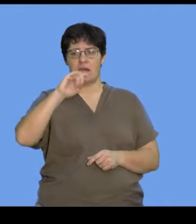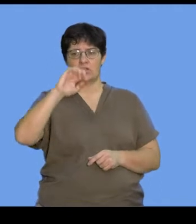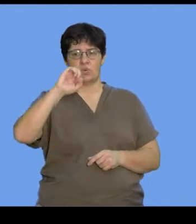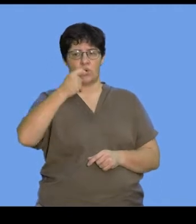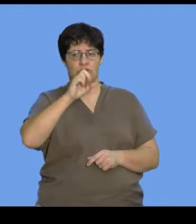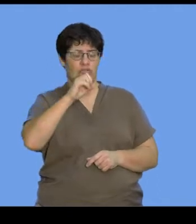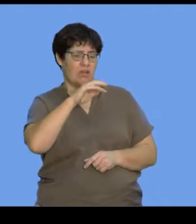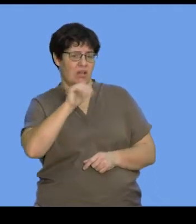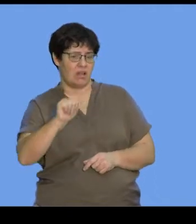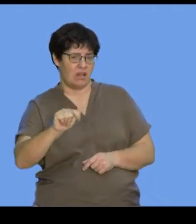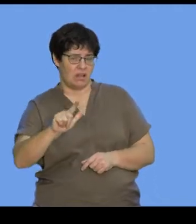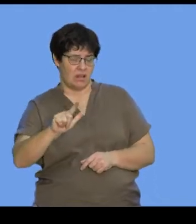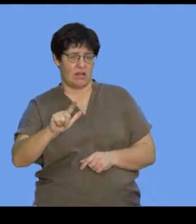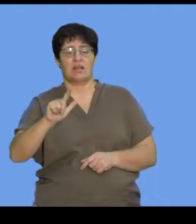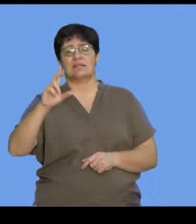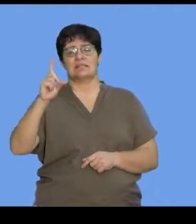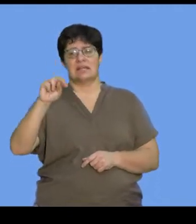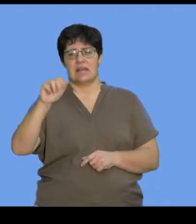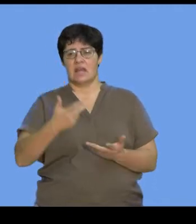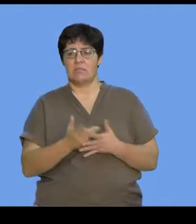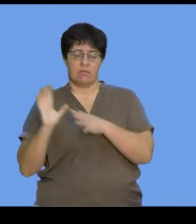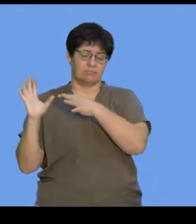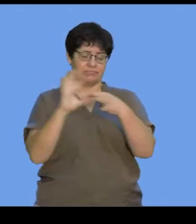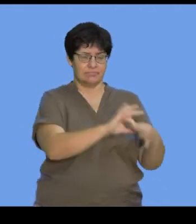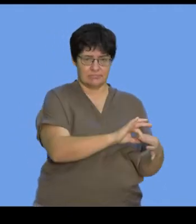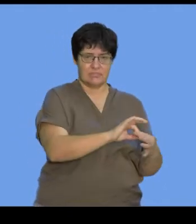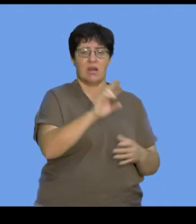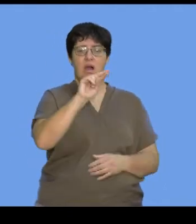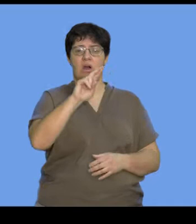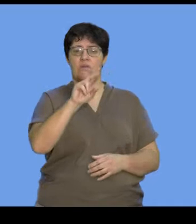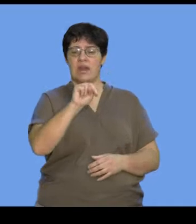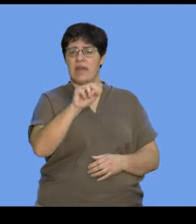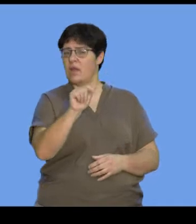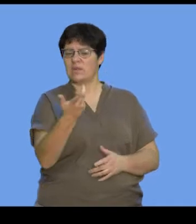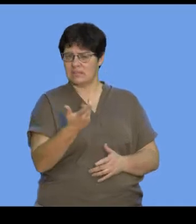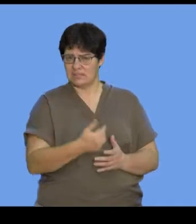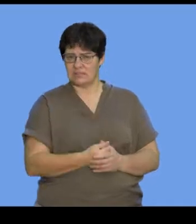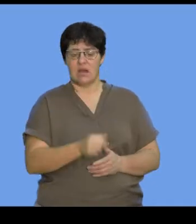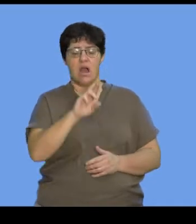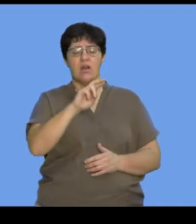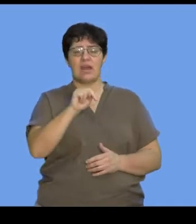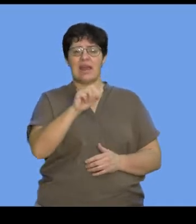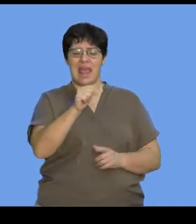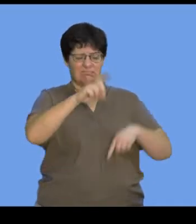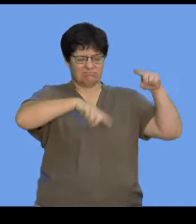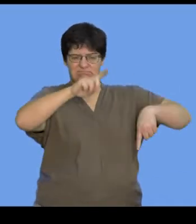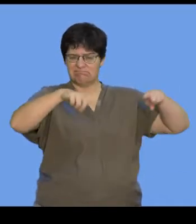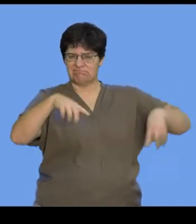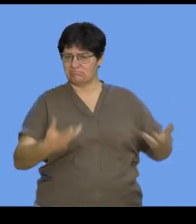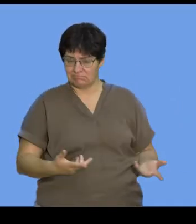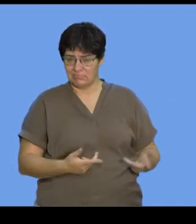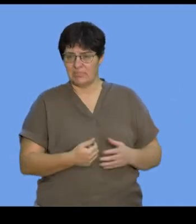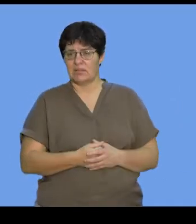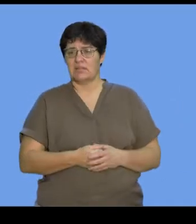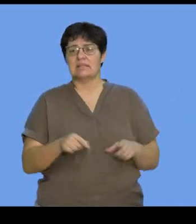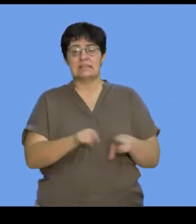I might draw some comparisons to RNA. I will talk about the different types of RNA. And more importantly,